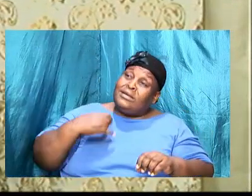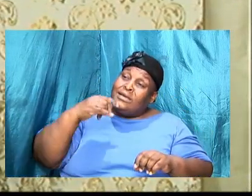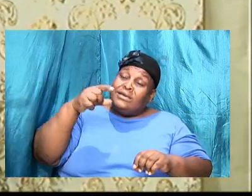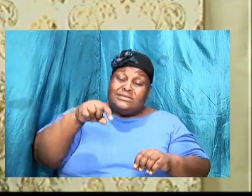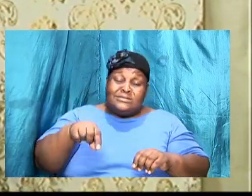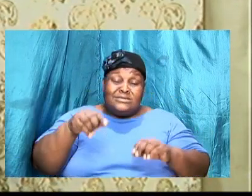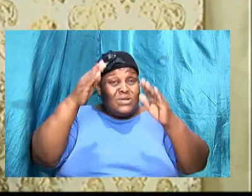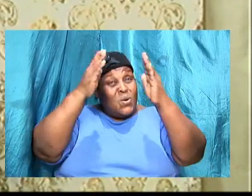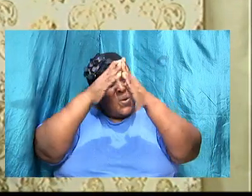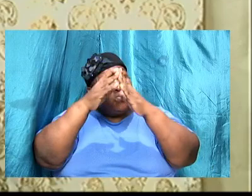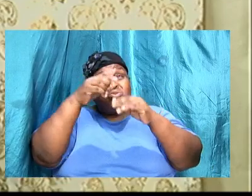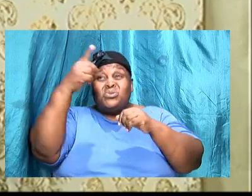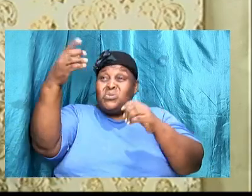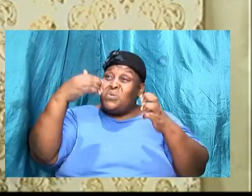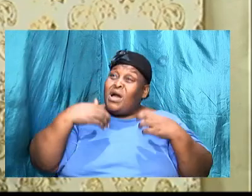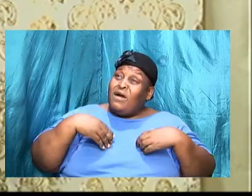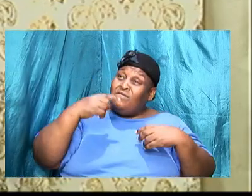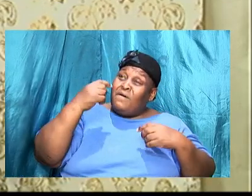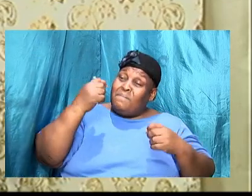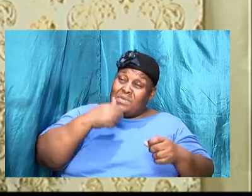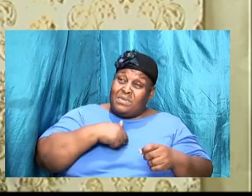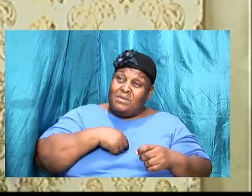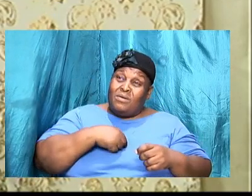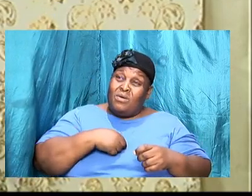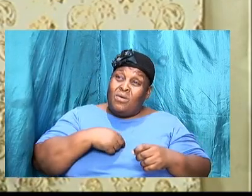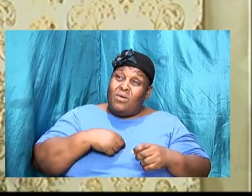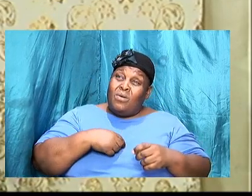you have for me or is it something else